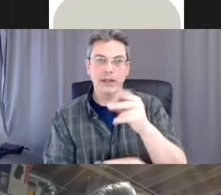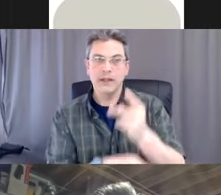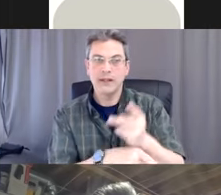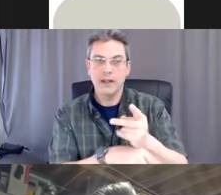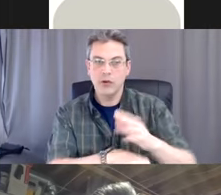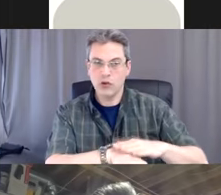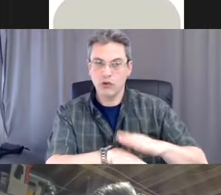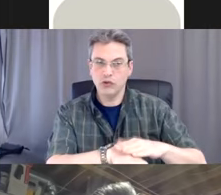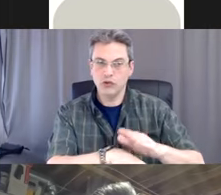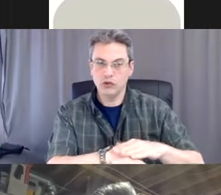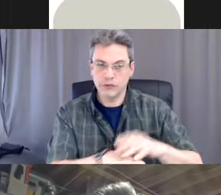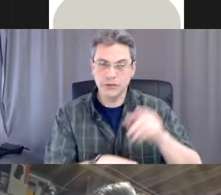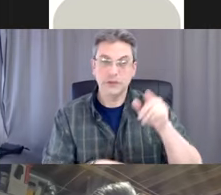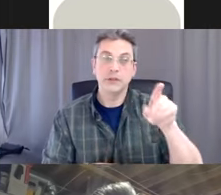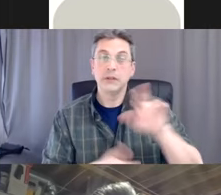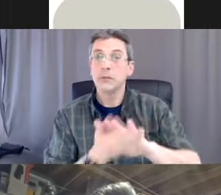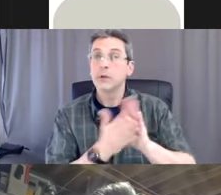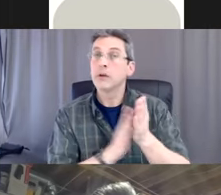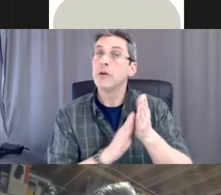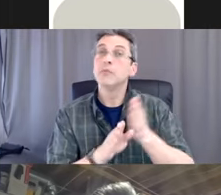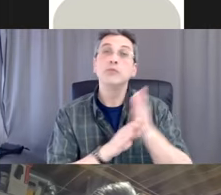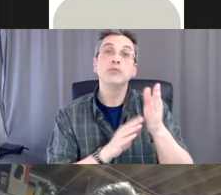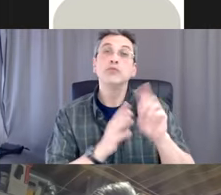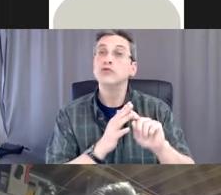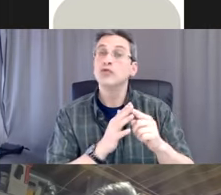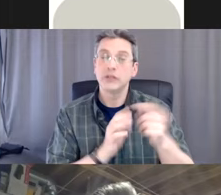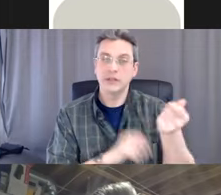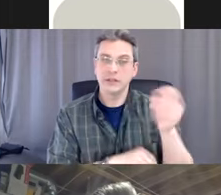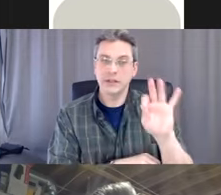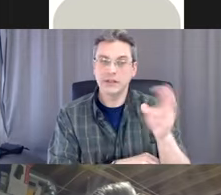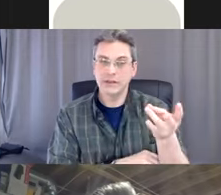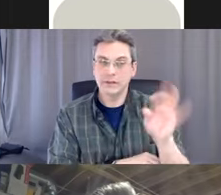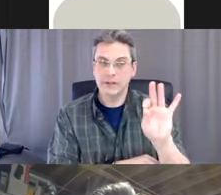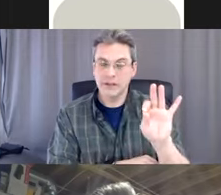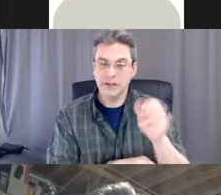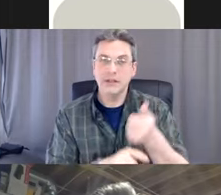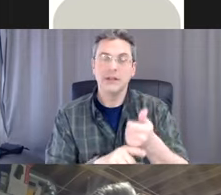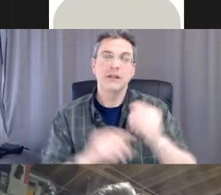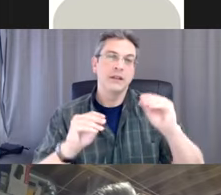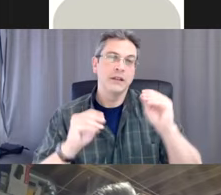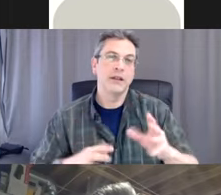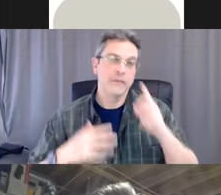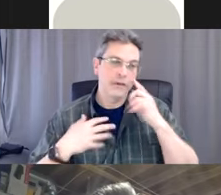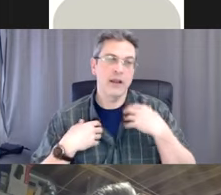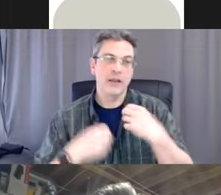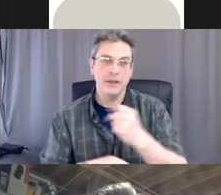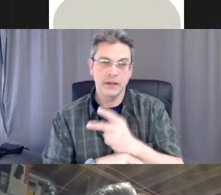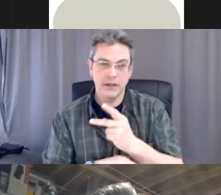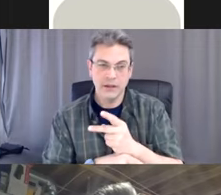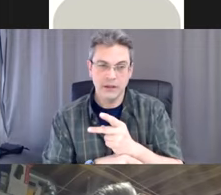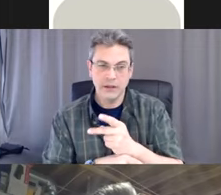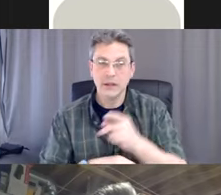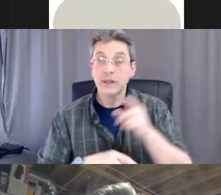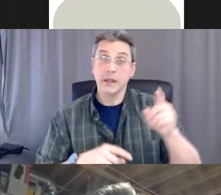1979. He is a healthcare educator. He is a president of the Integrity Care Consultants.